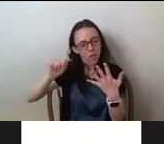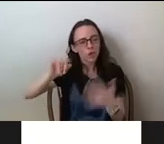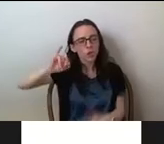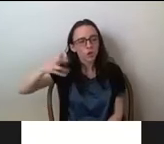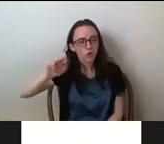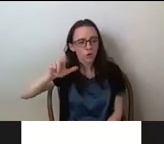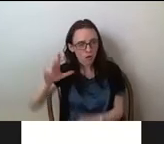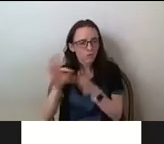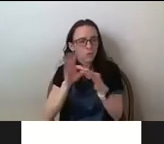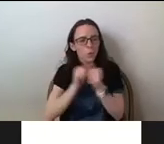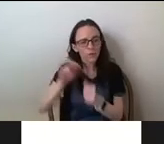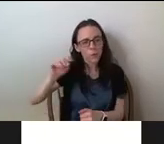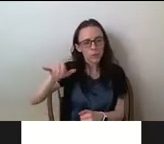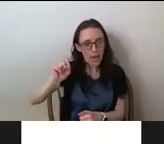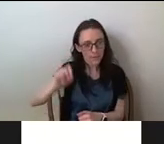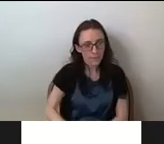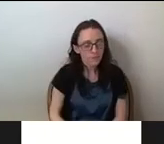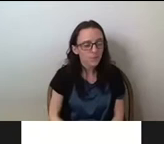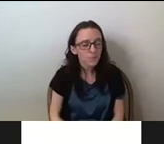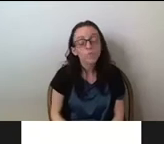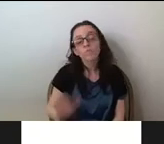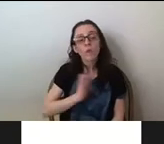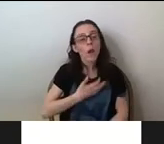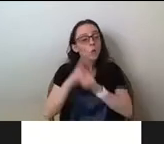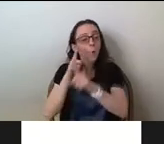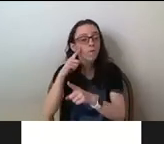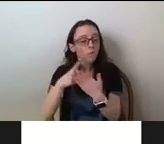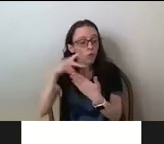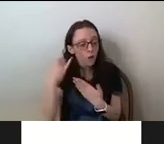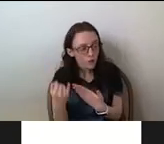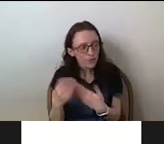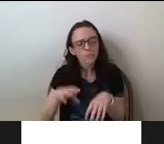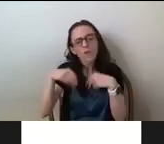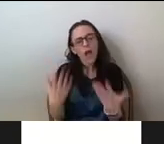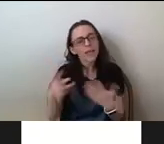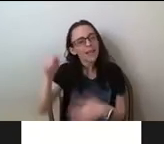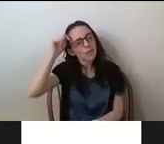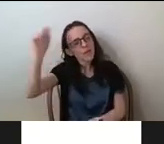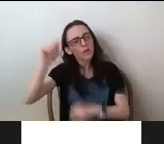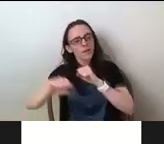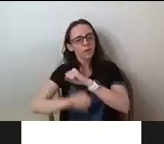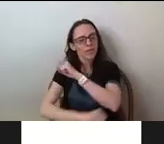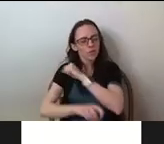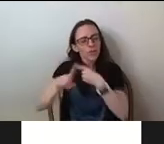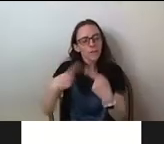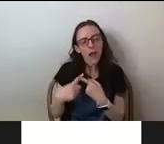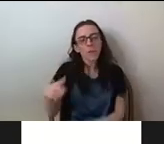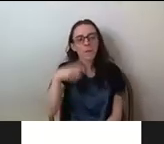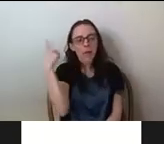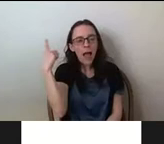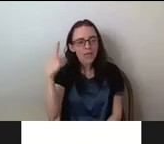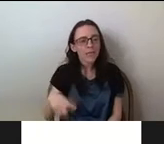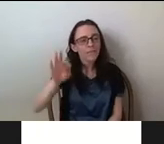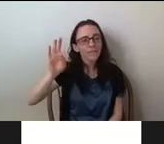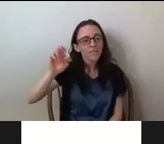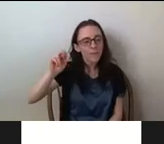So our goals of the project is to, one, provide a theoretical foundation of research of black women scholars who have focused on the ways that